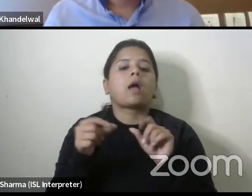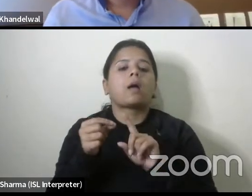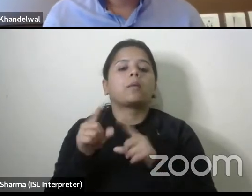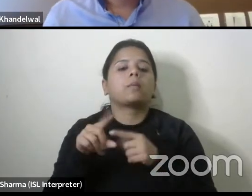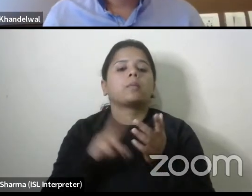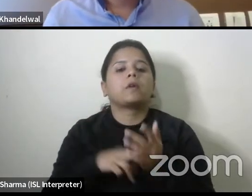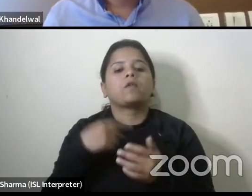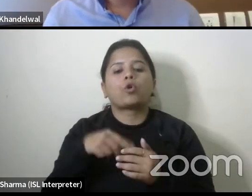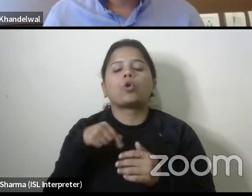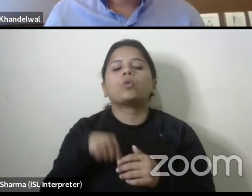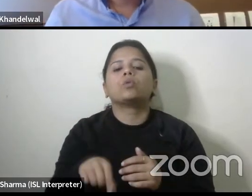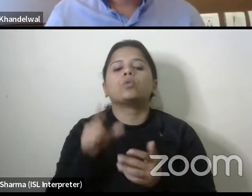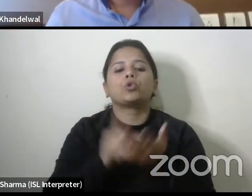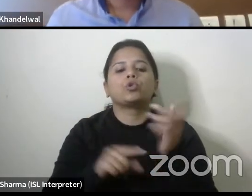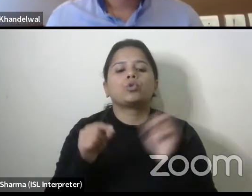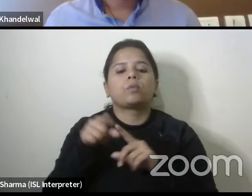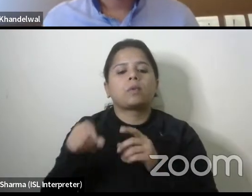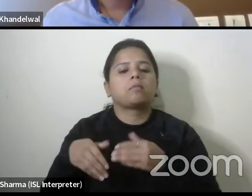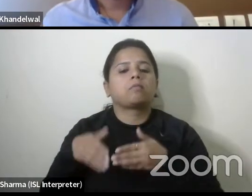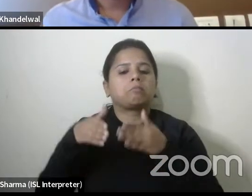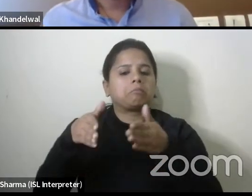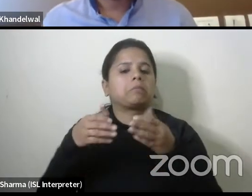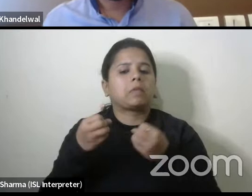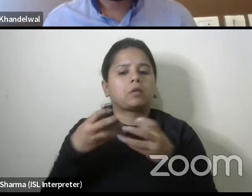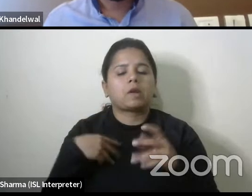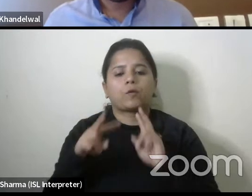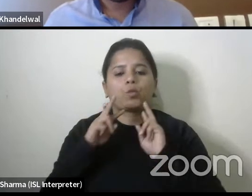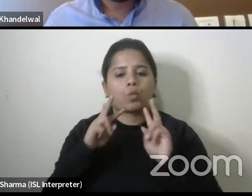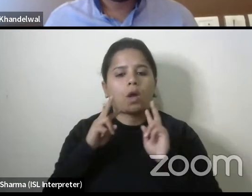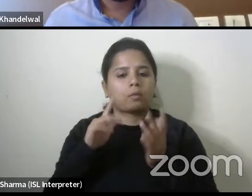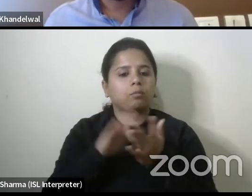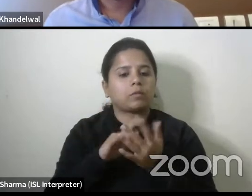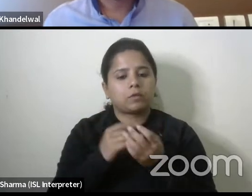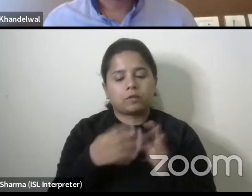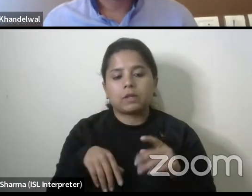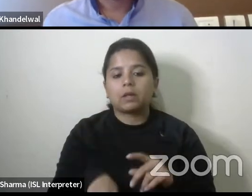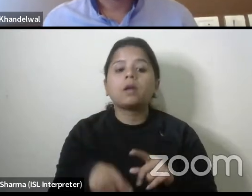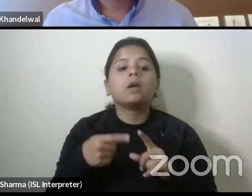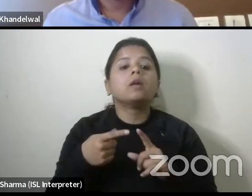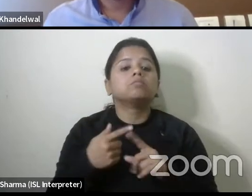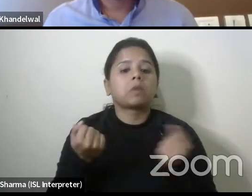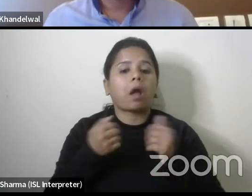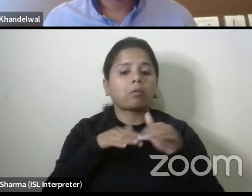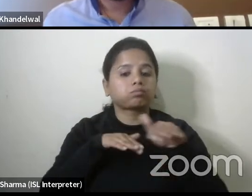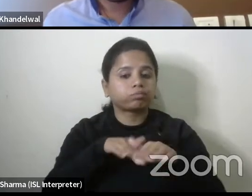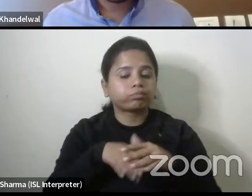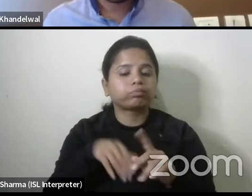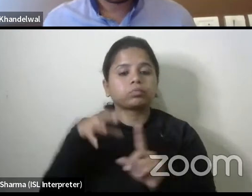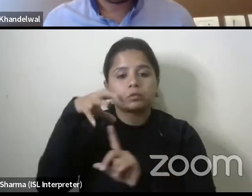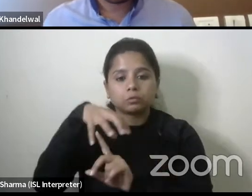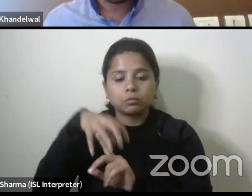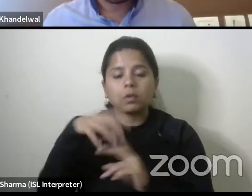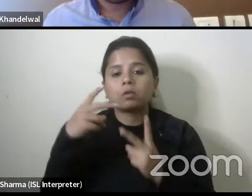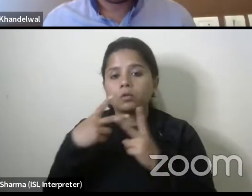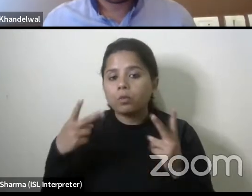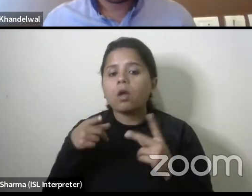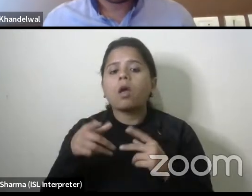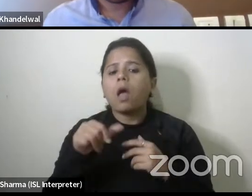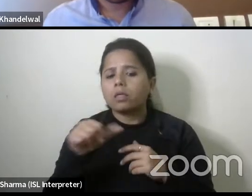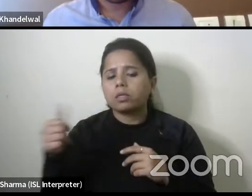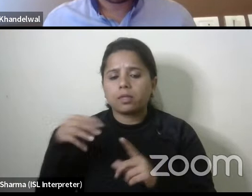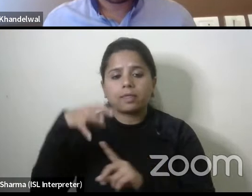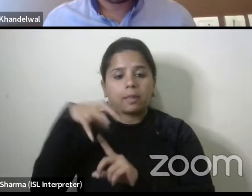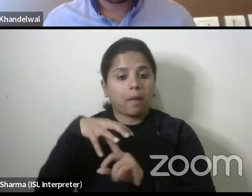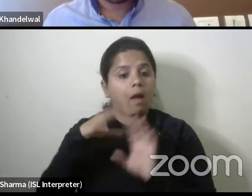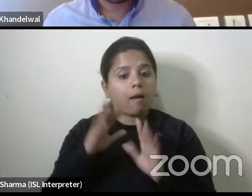different uh streets where we worked earlier also in varanasi also so traffic department and also other departments that uh these uh people have